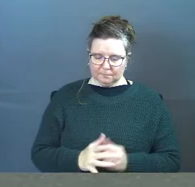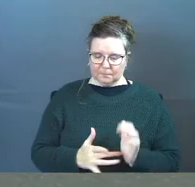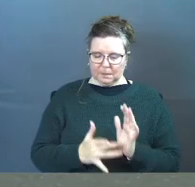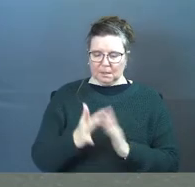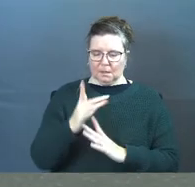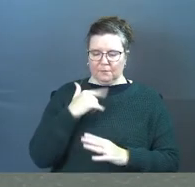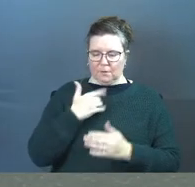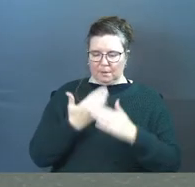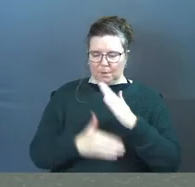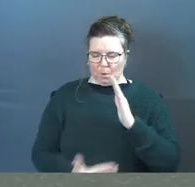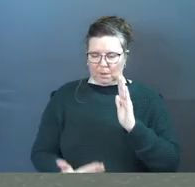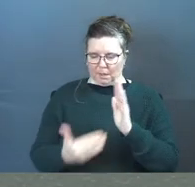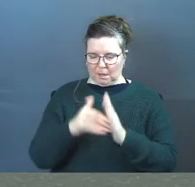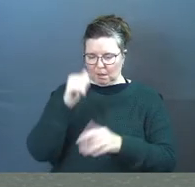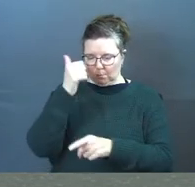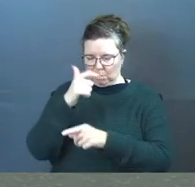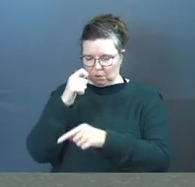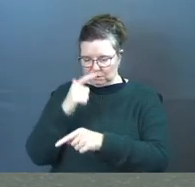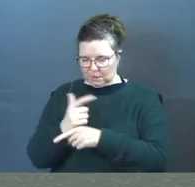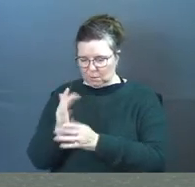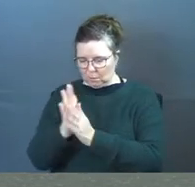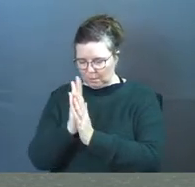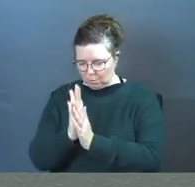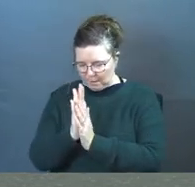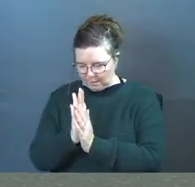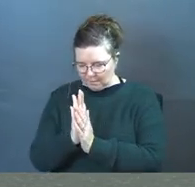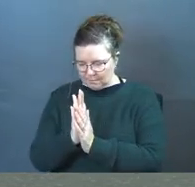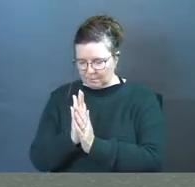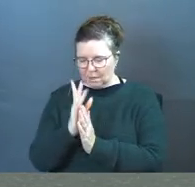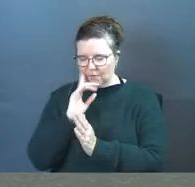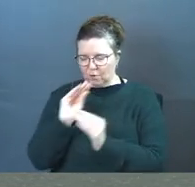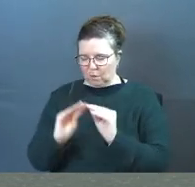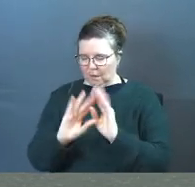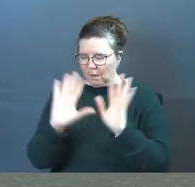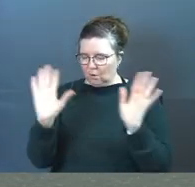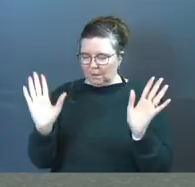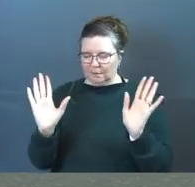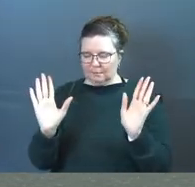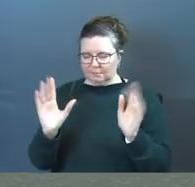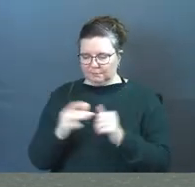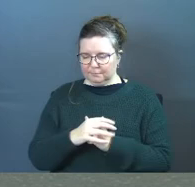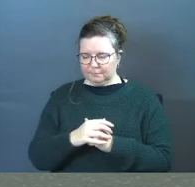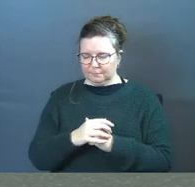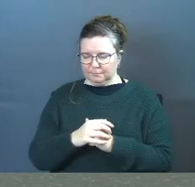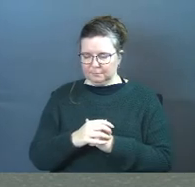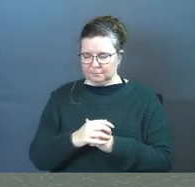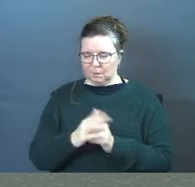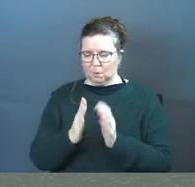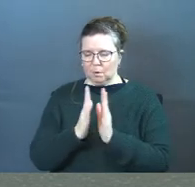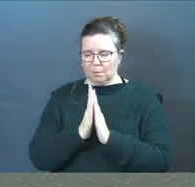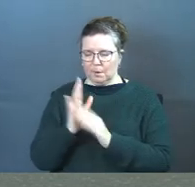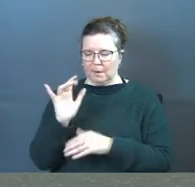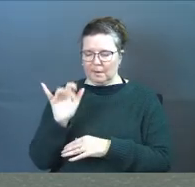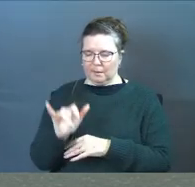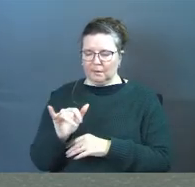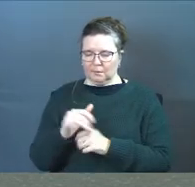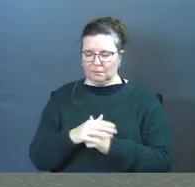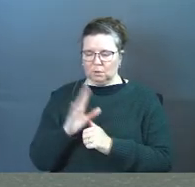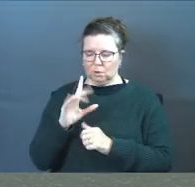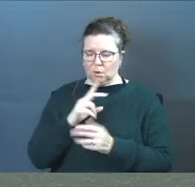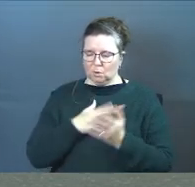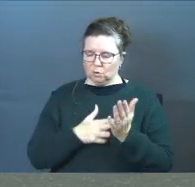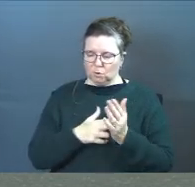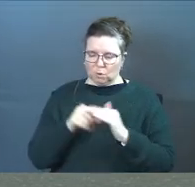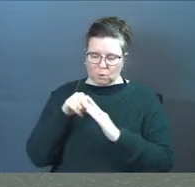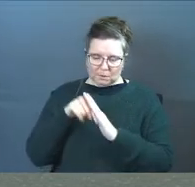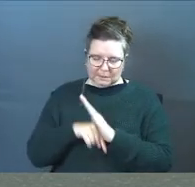Jesus for my born again brothers and sisters God we pray for clarity we pray that your